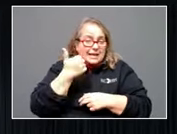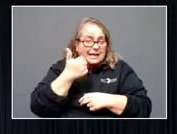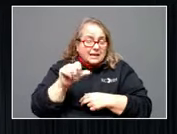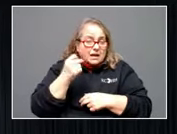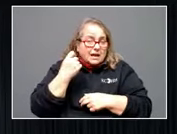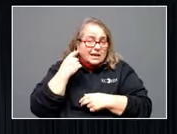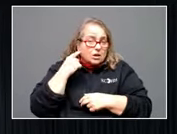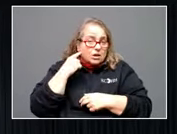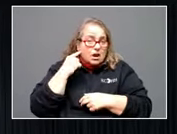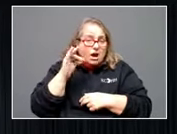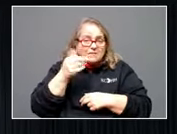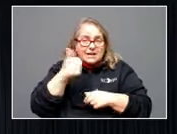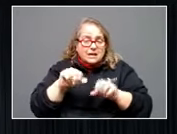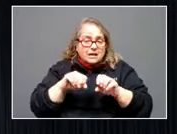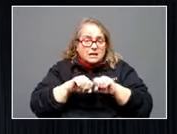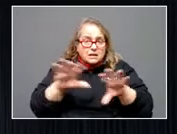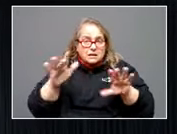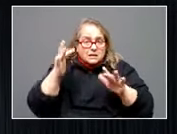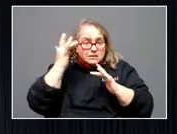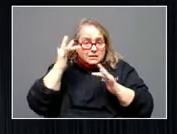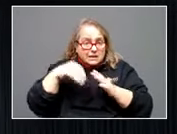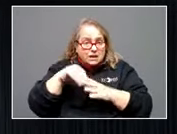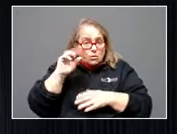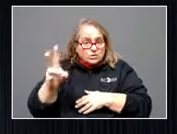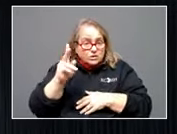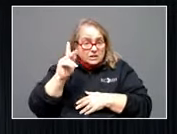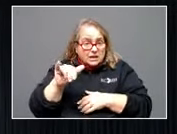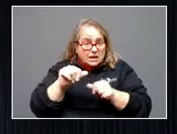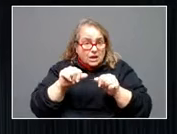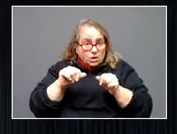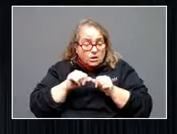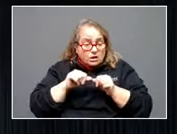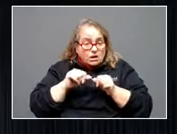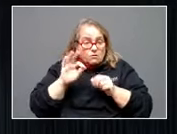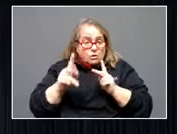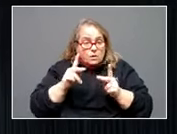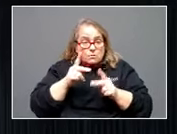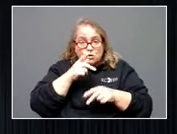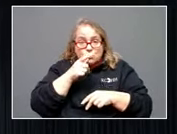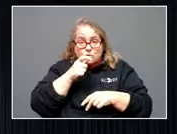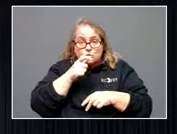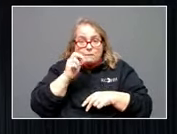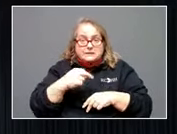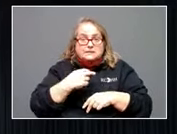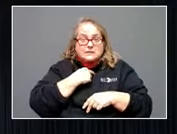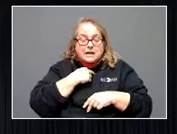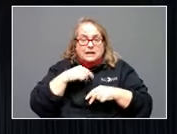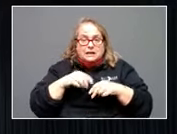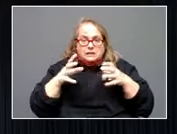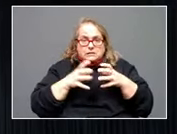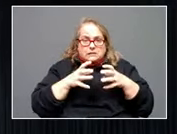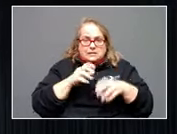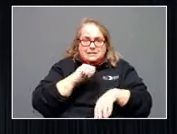any outbreak out in that western Kentucky area? A of people have been stuck in congregate settings. And do we have